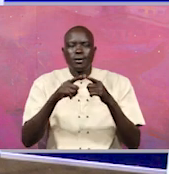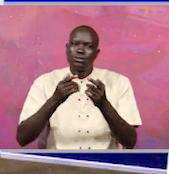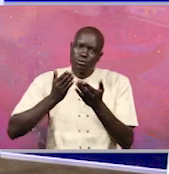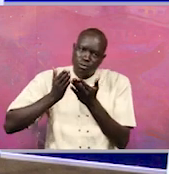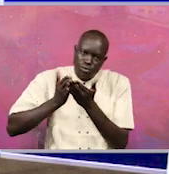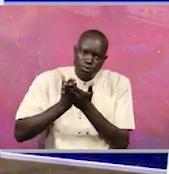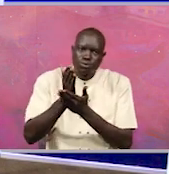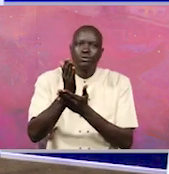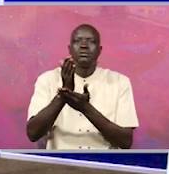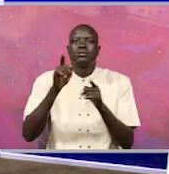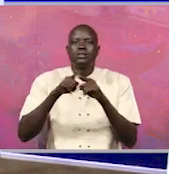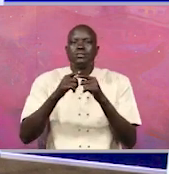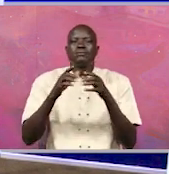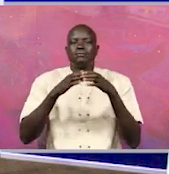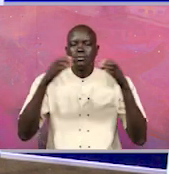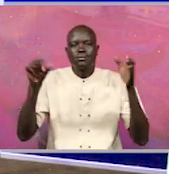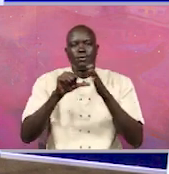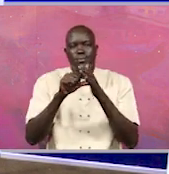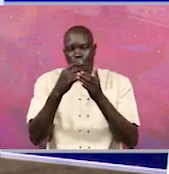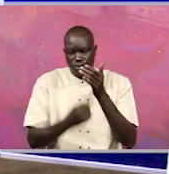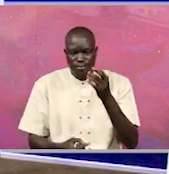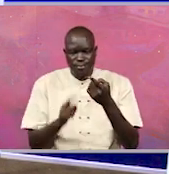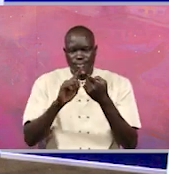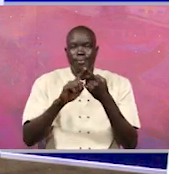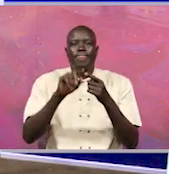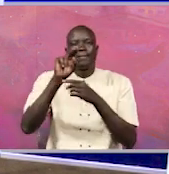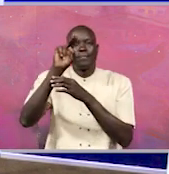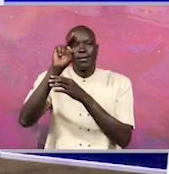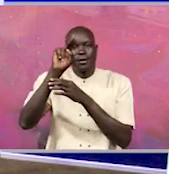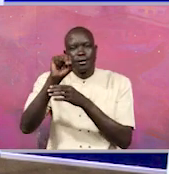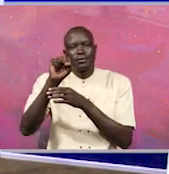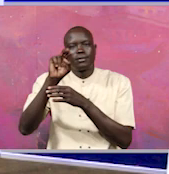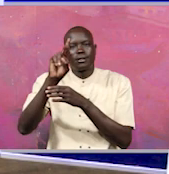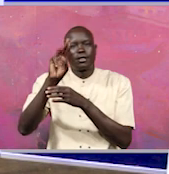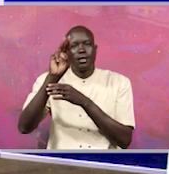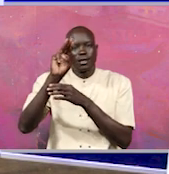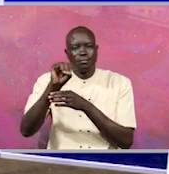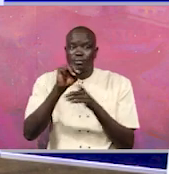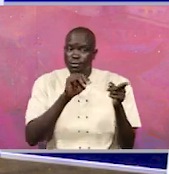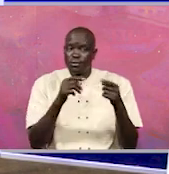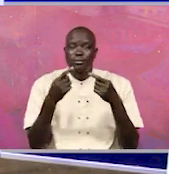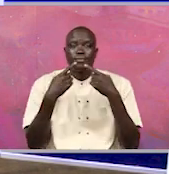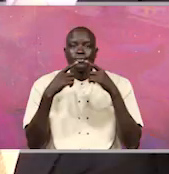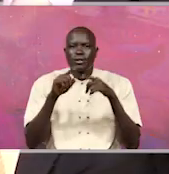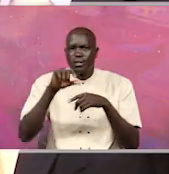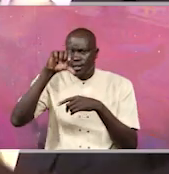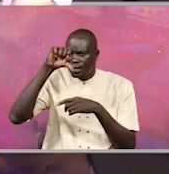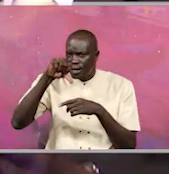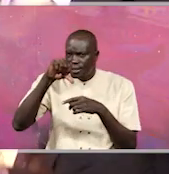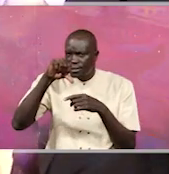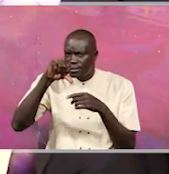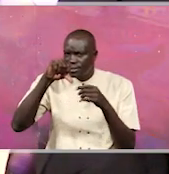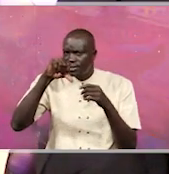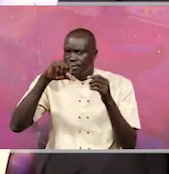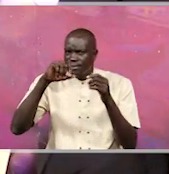reality and the great fact is this, that the area of government, she just mentioned the nine-point program, the